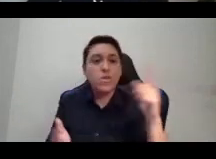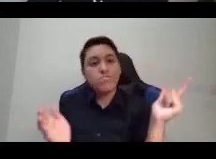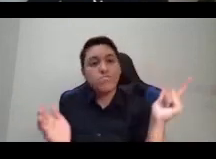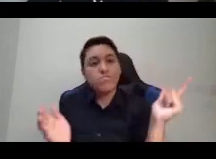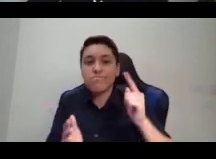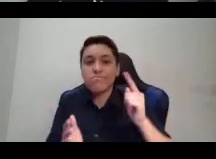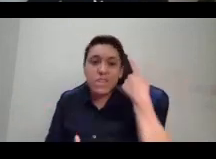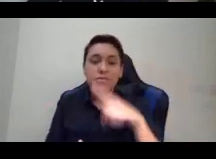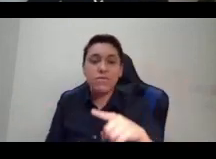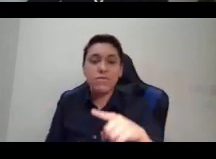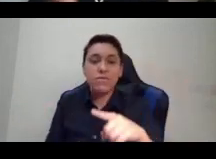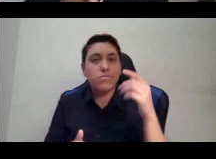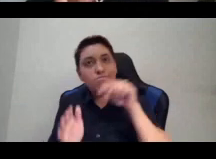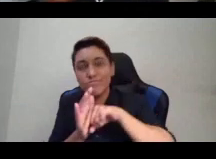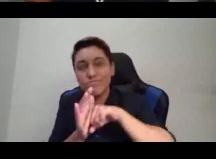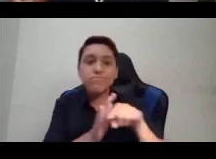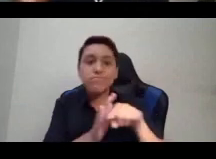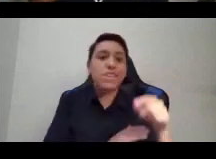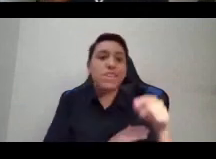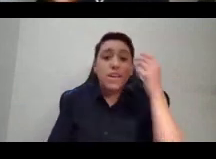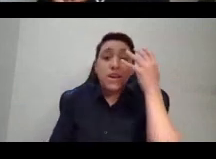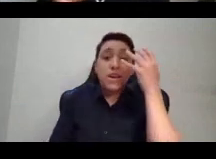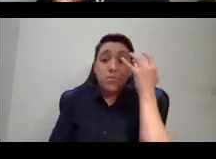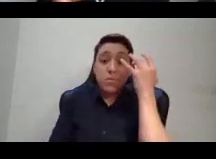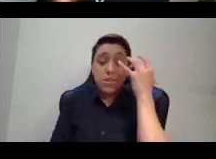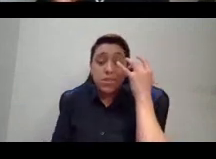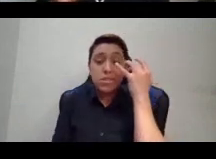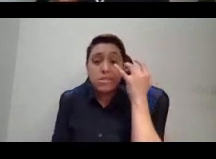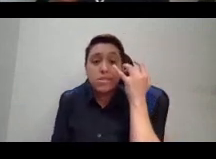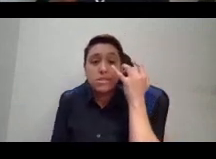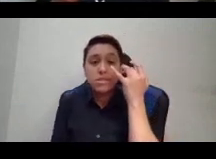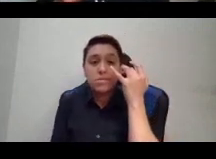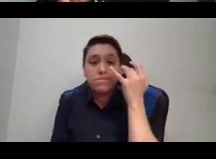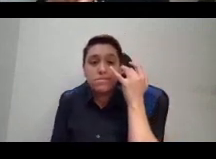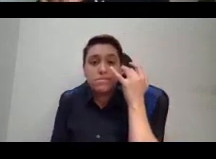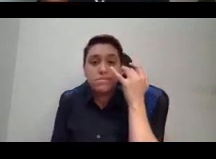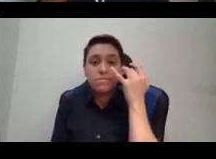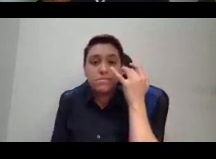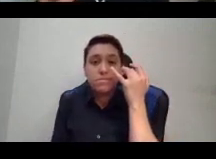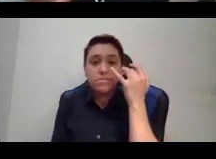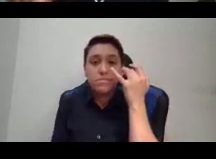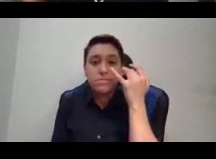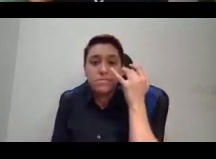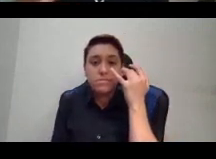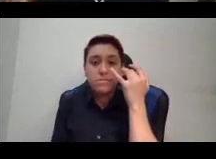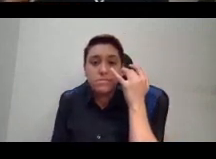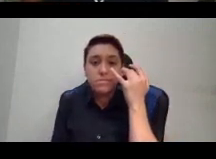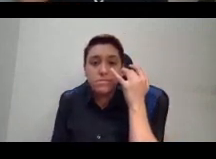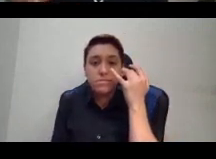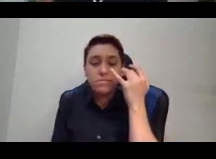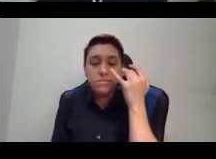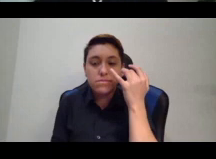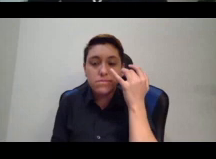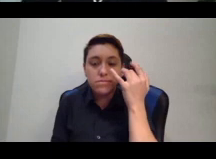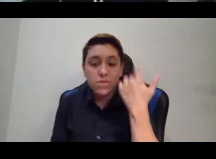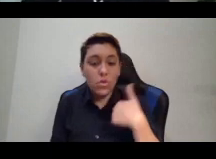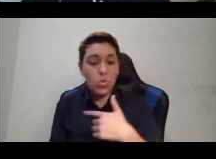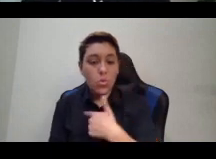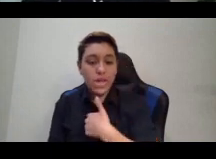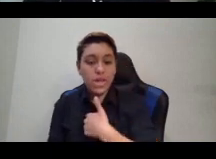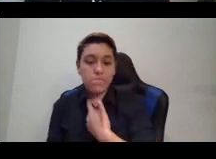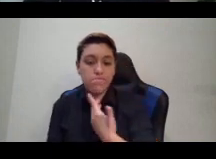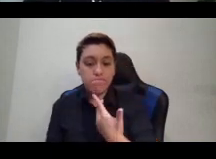extermination, because the threat to the colonial order is represented